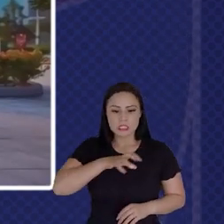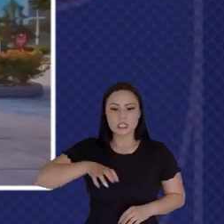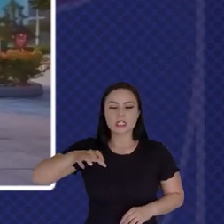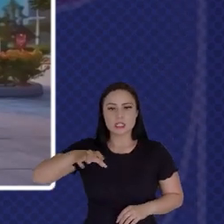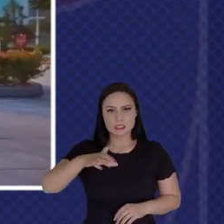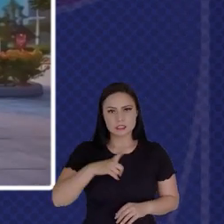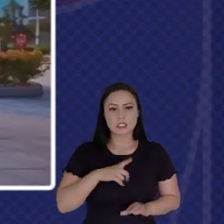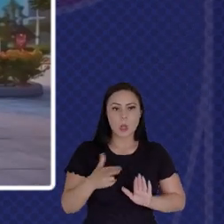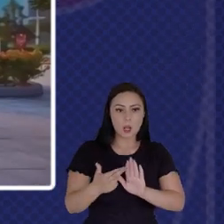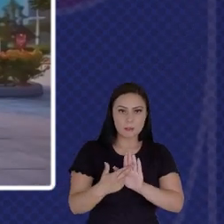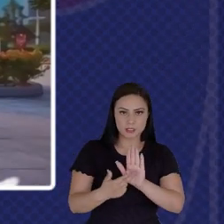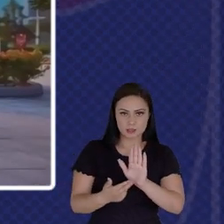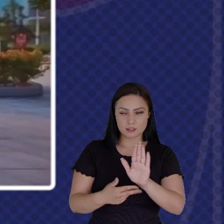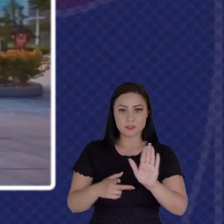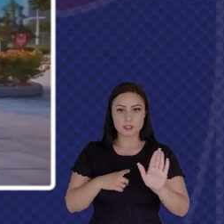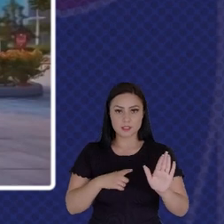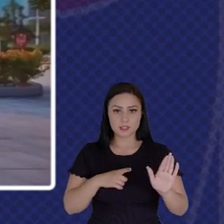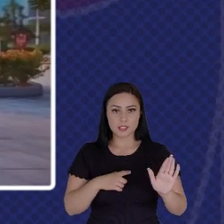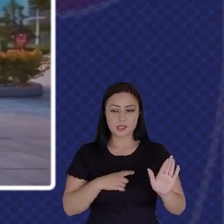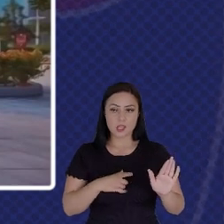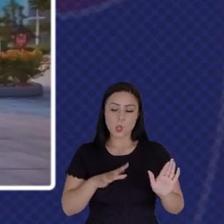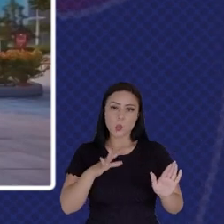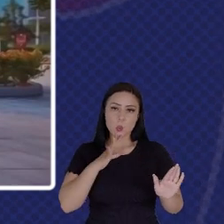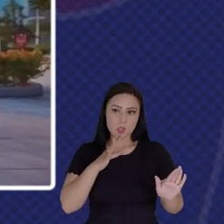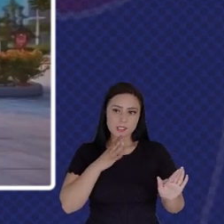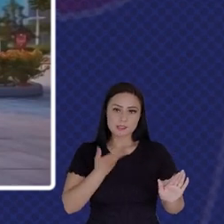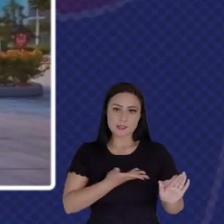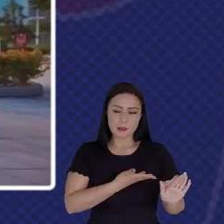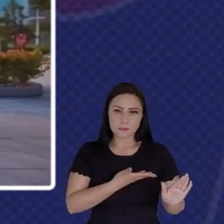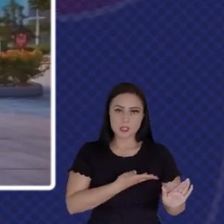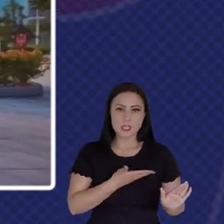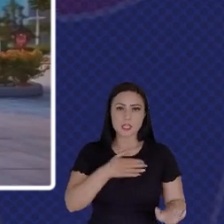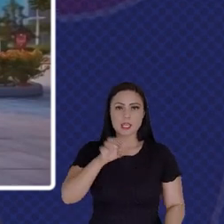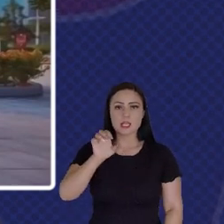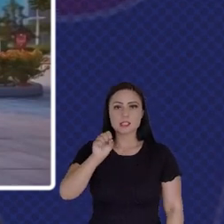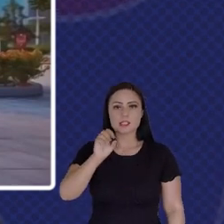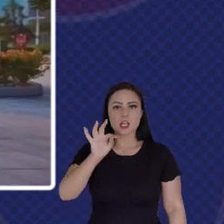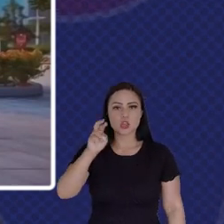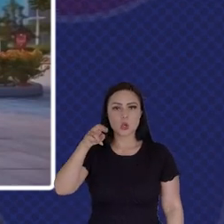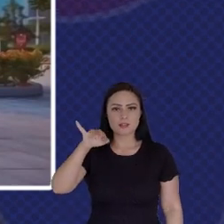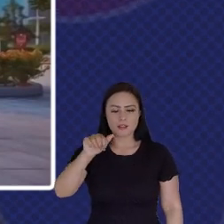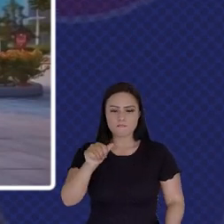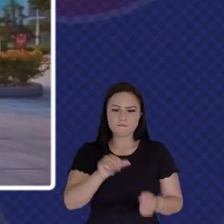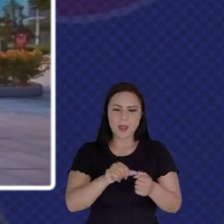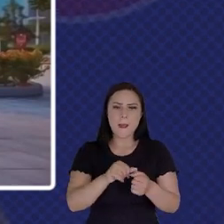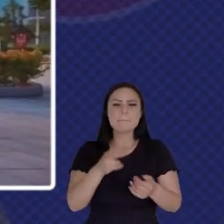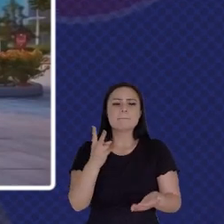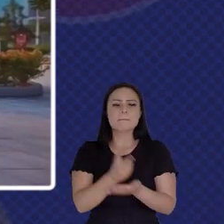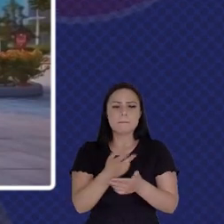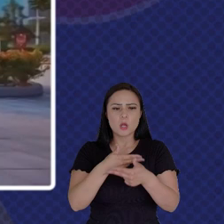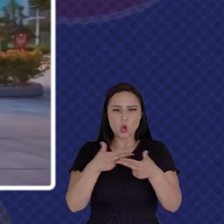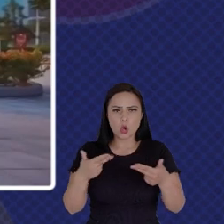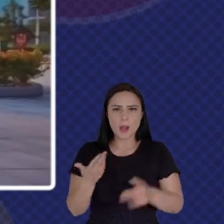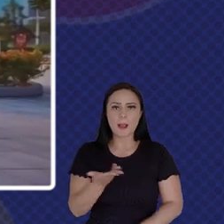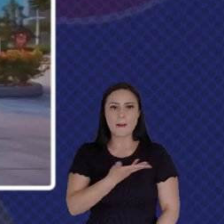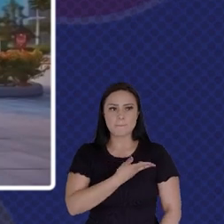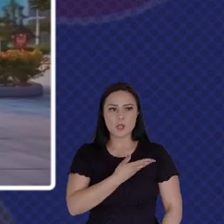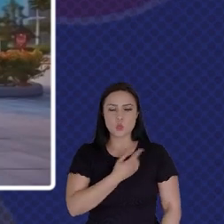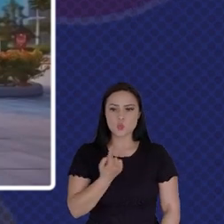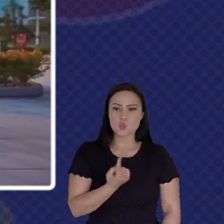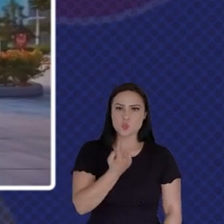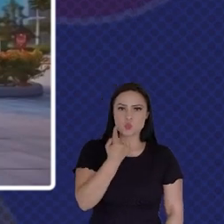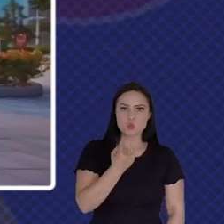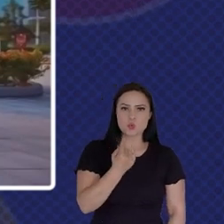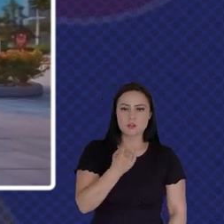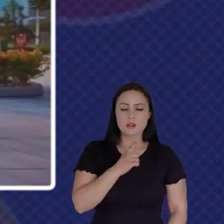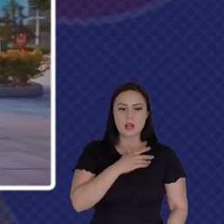To Do This In Singapore I Know Friends In Estonia Who Do The Same Thing Right One Time Collecting Of Information And Then You Use That Information